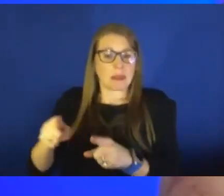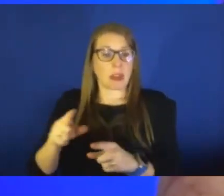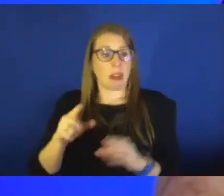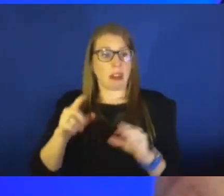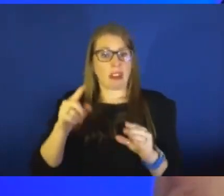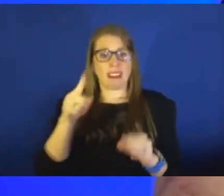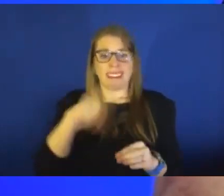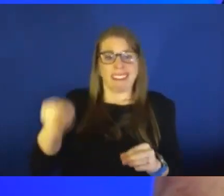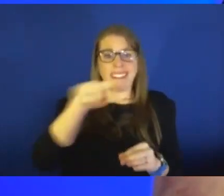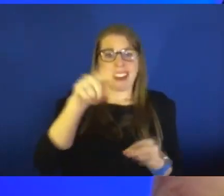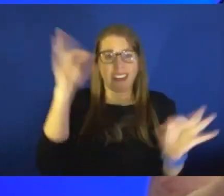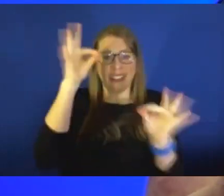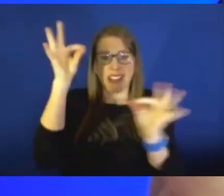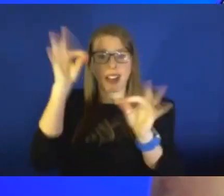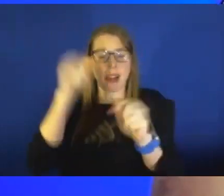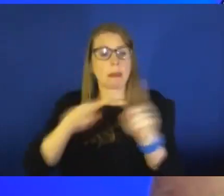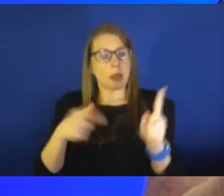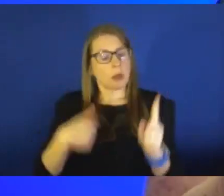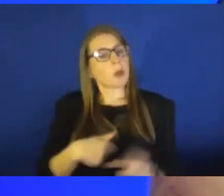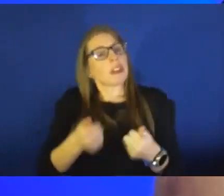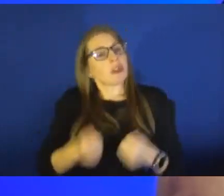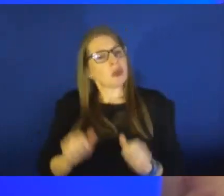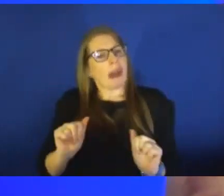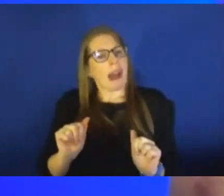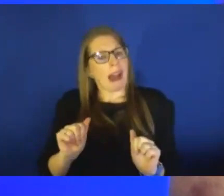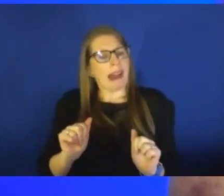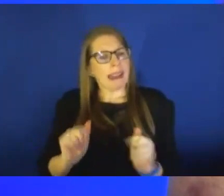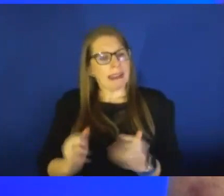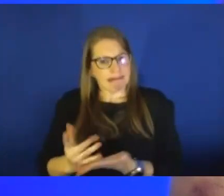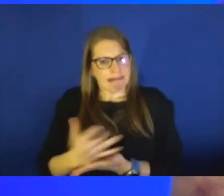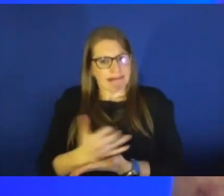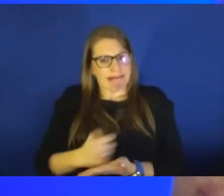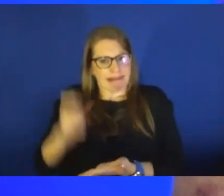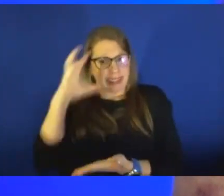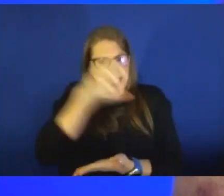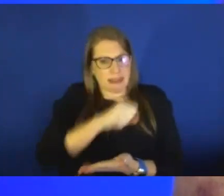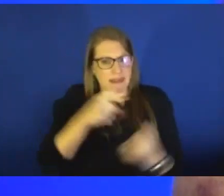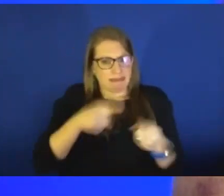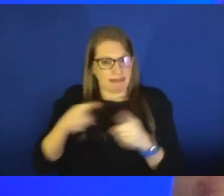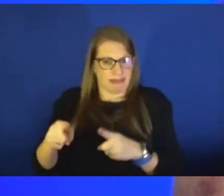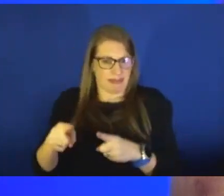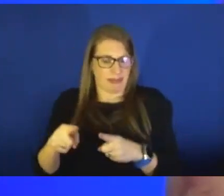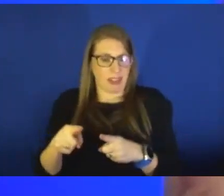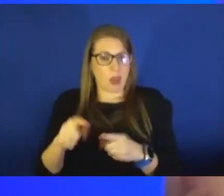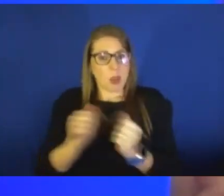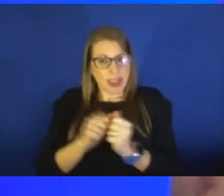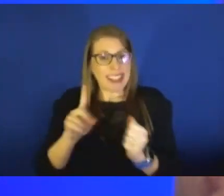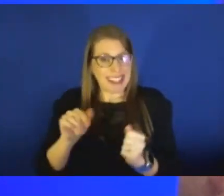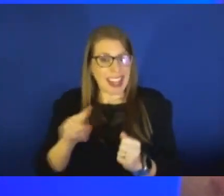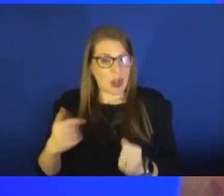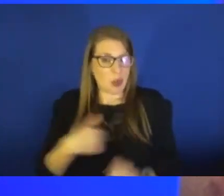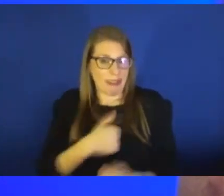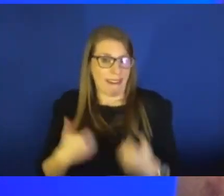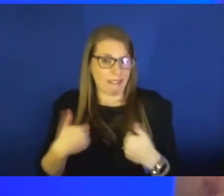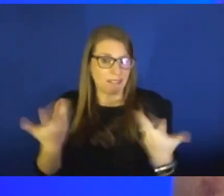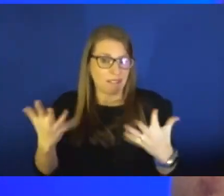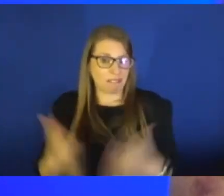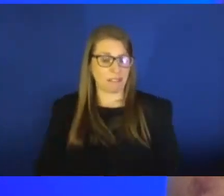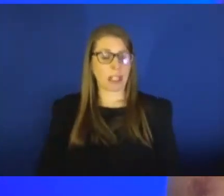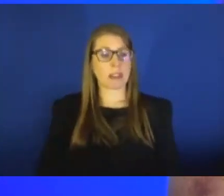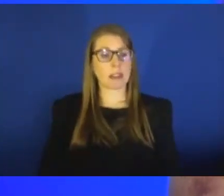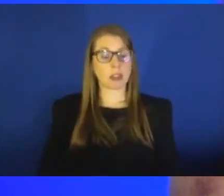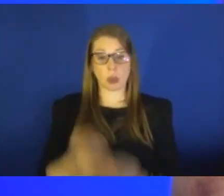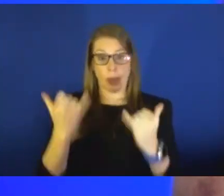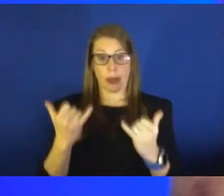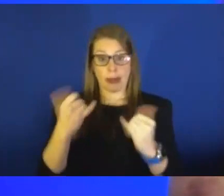But we do try to make the best estimate of the situation with the data that we have. And right now, what it tells us is that, at least